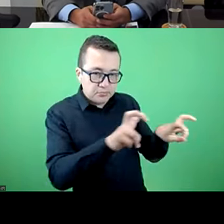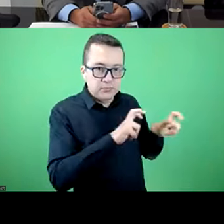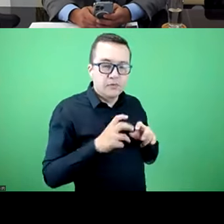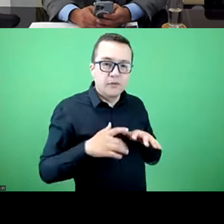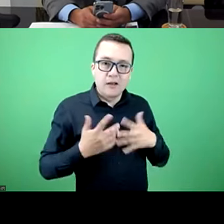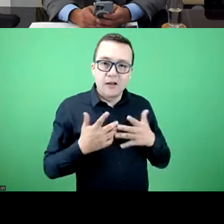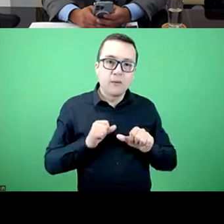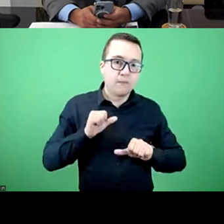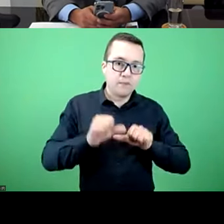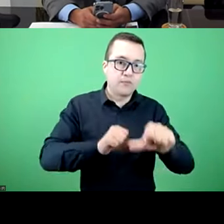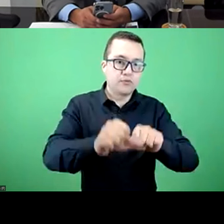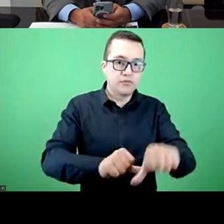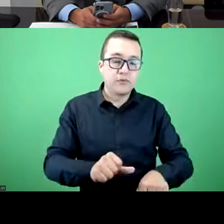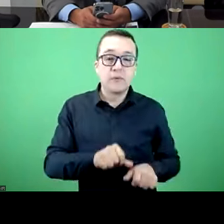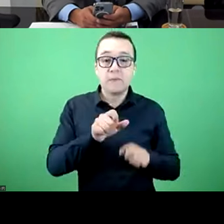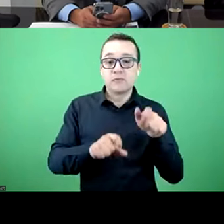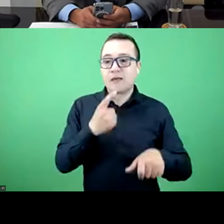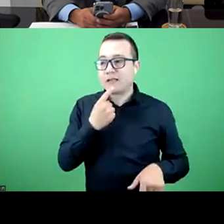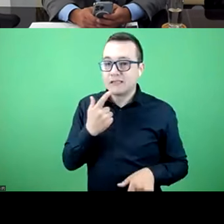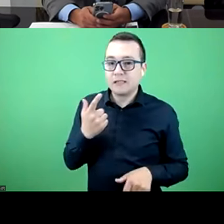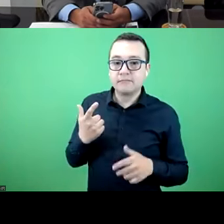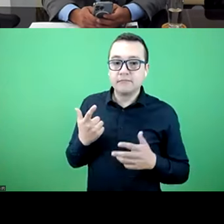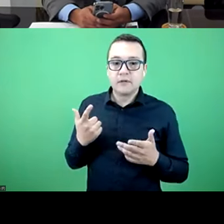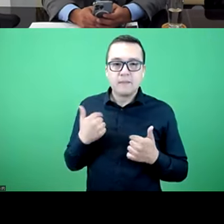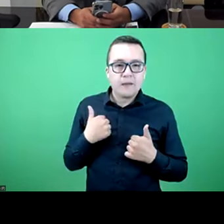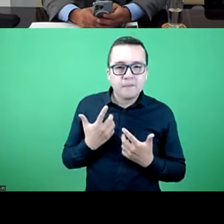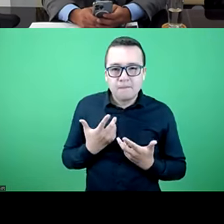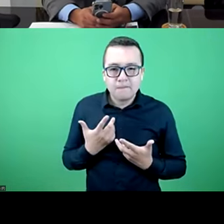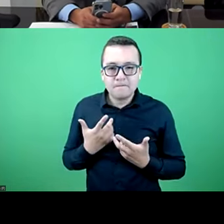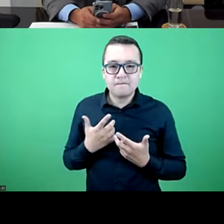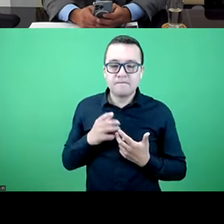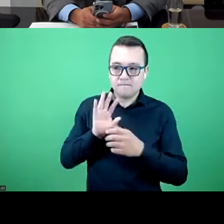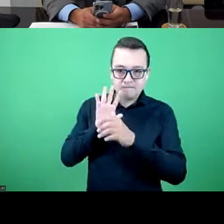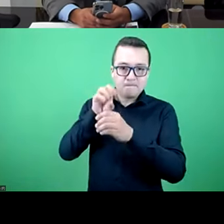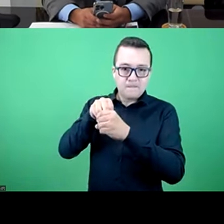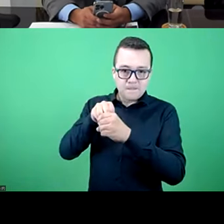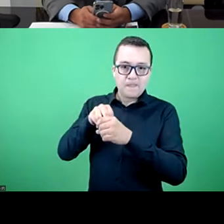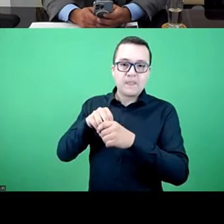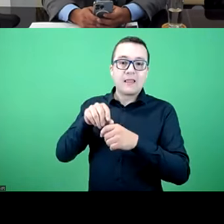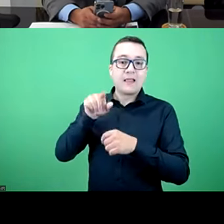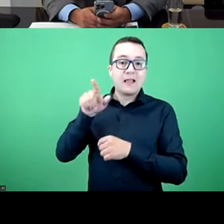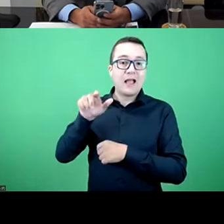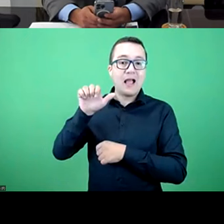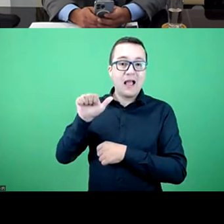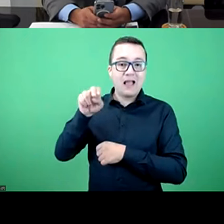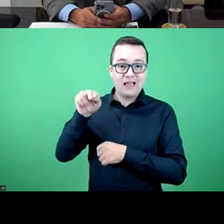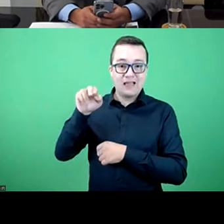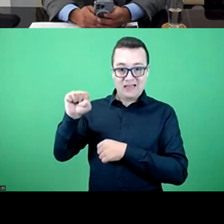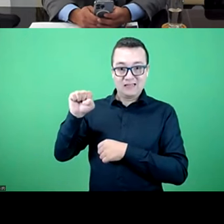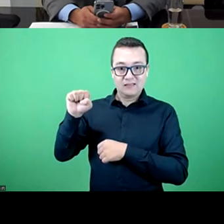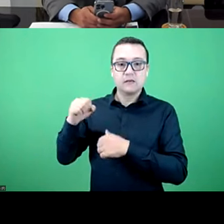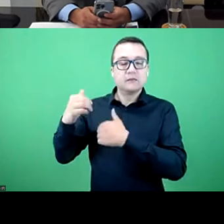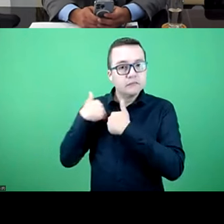processes and regulated processes are obvious. So the national regulatory